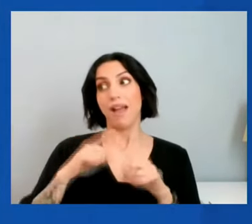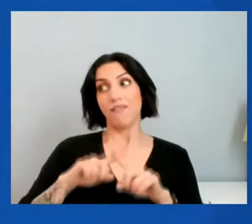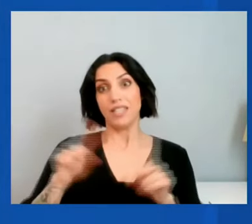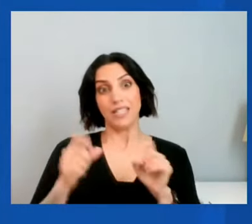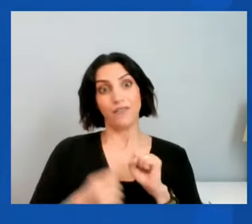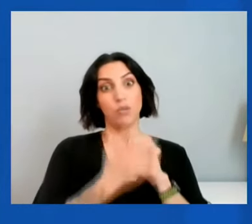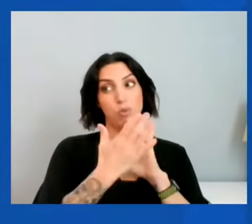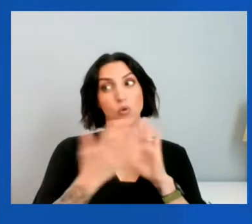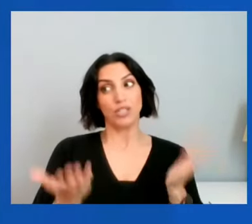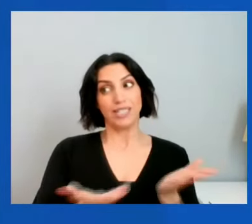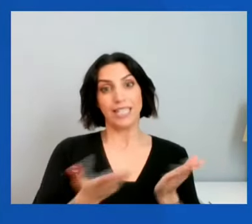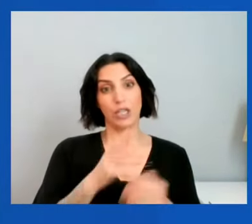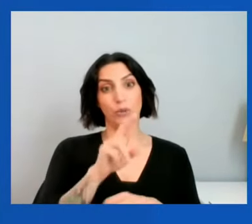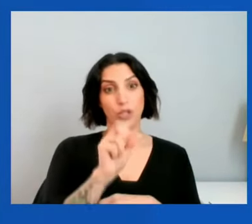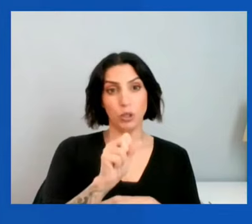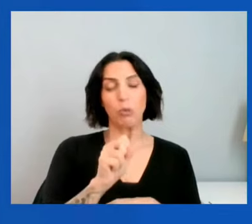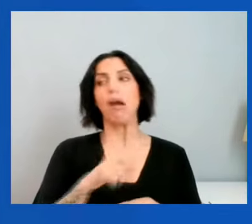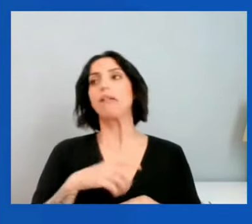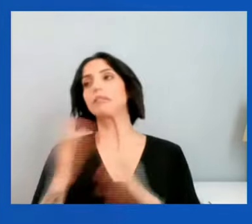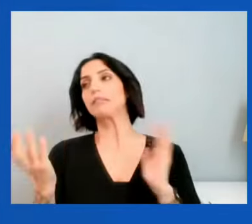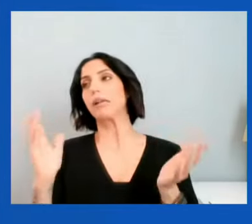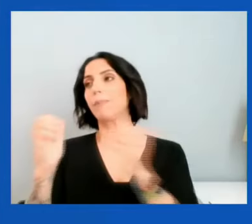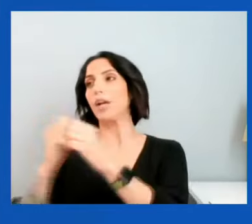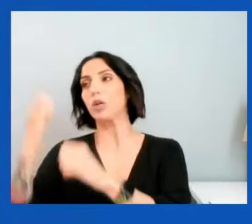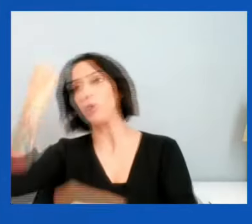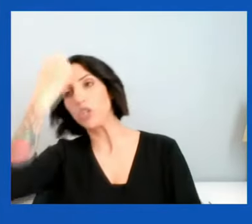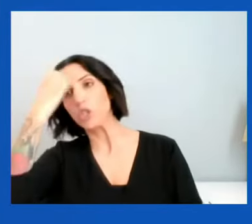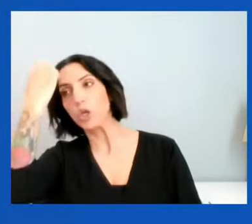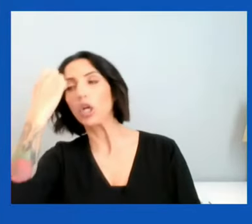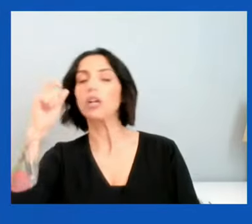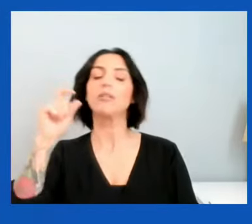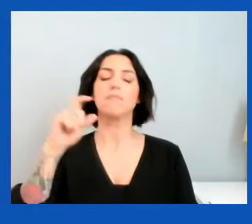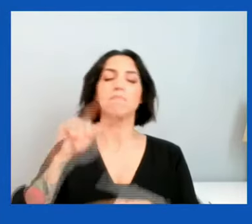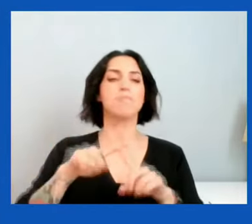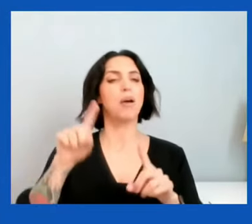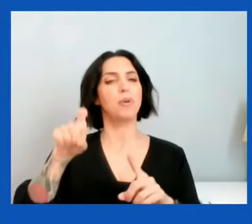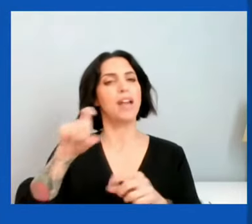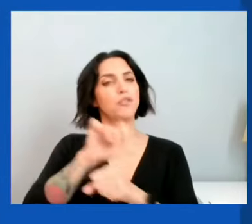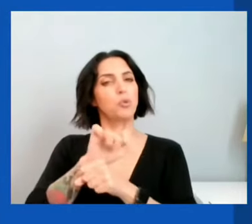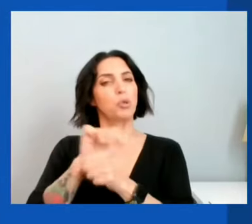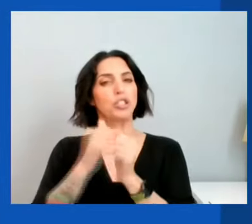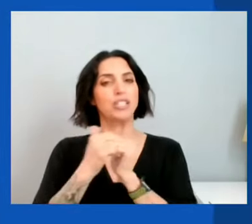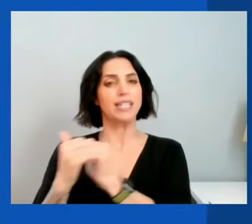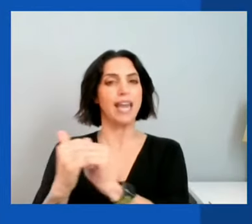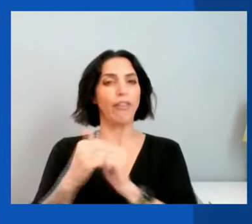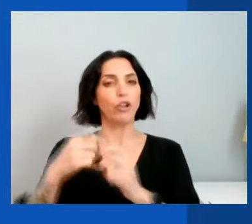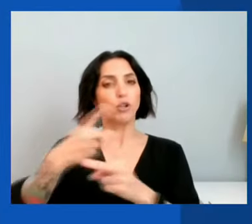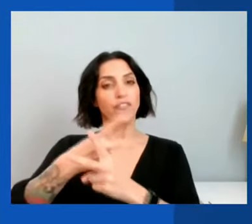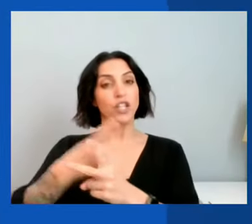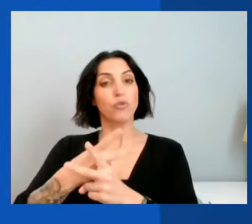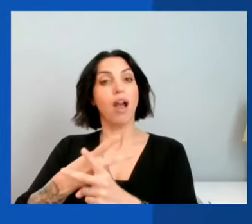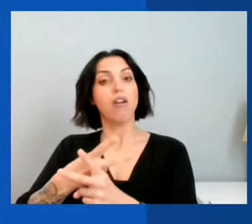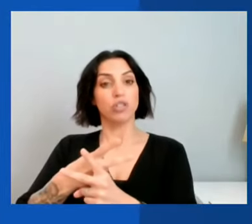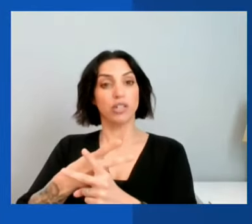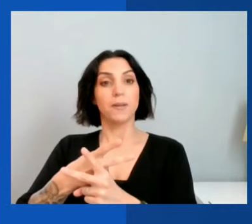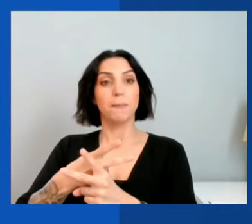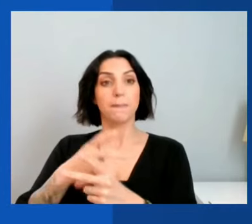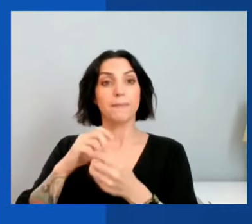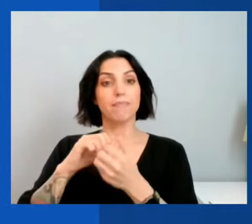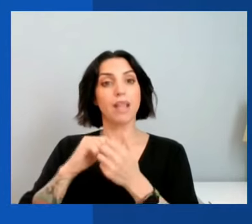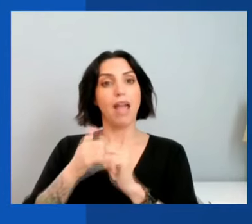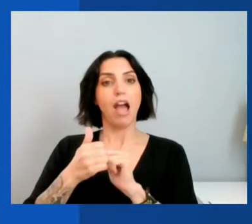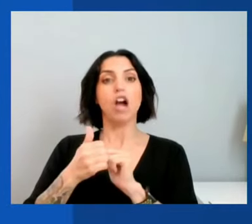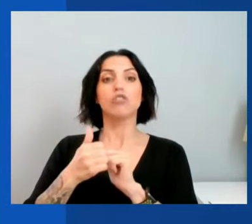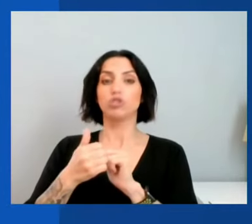United States and Europe and we'll have to work together to figure out how to coordinate our